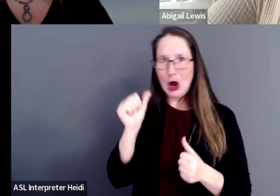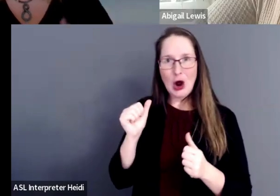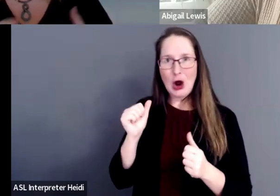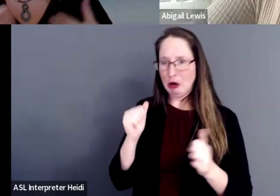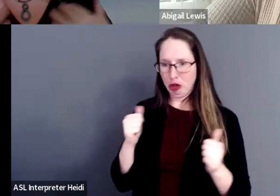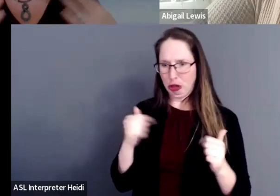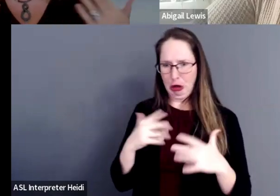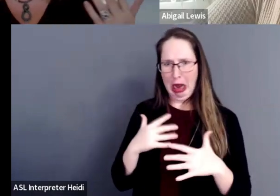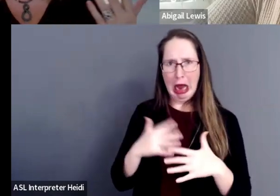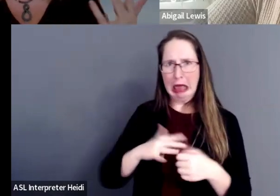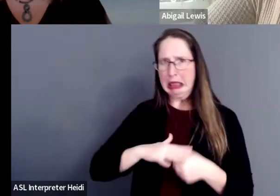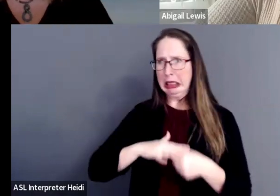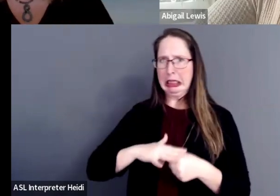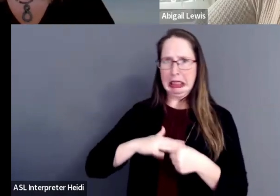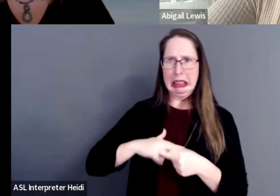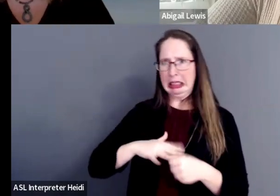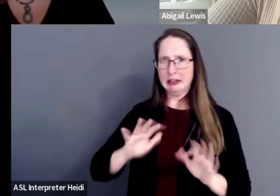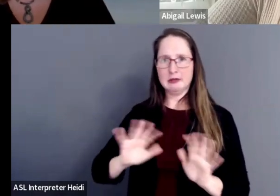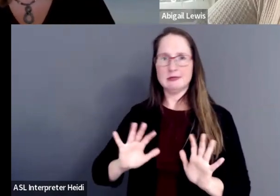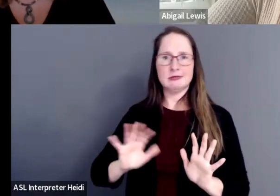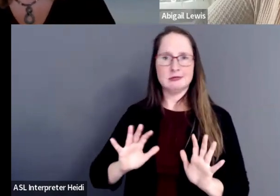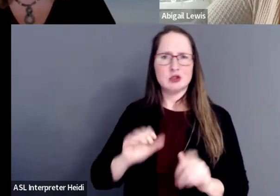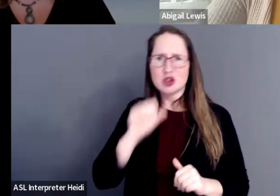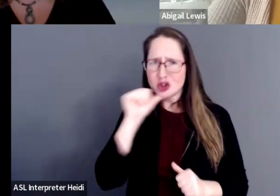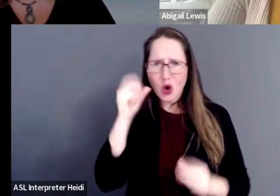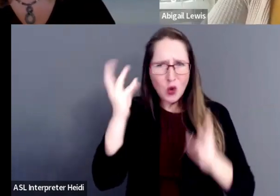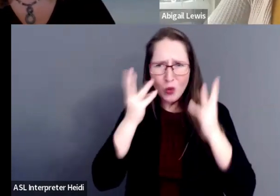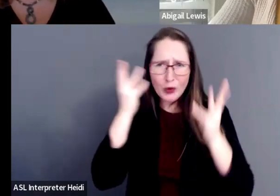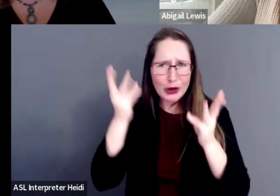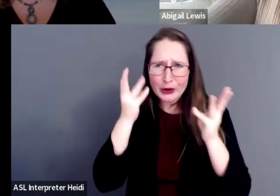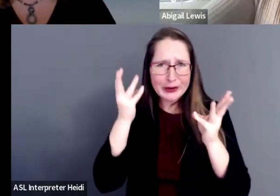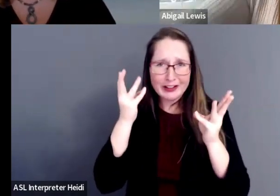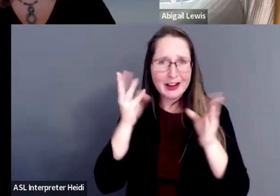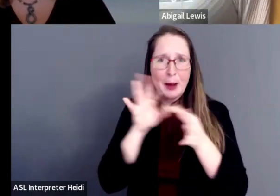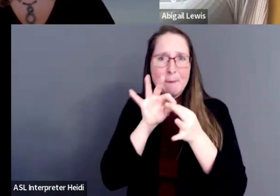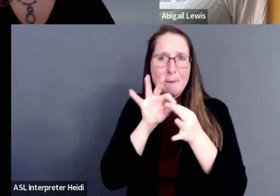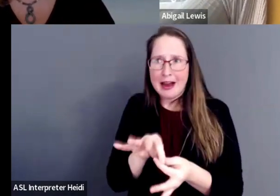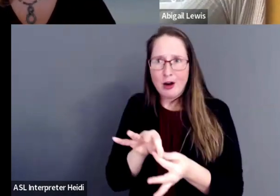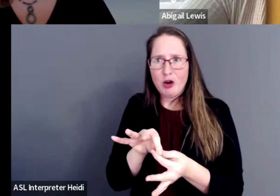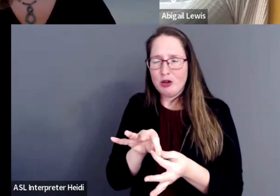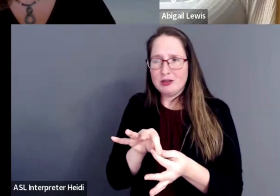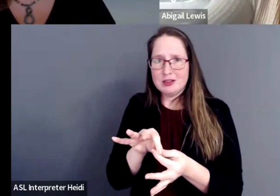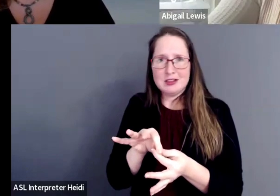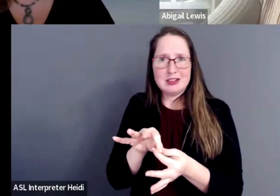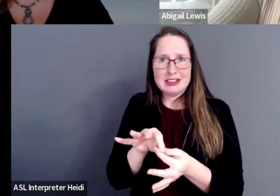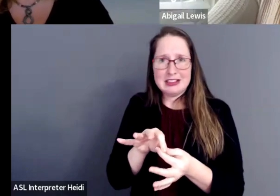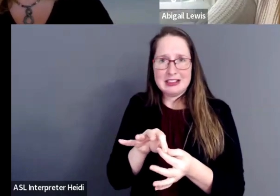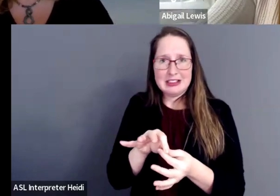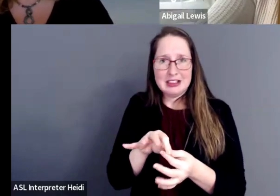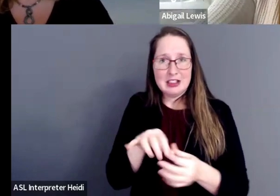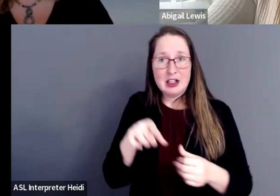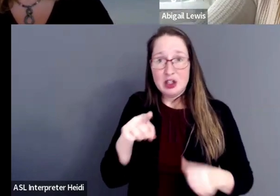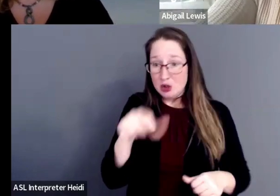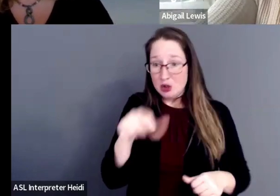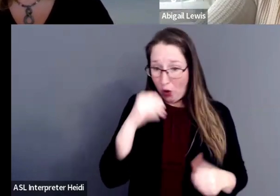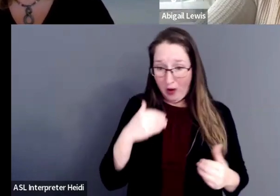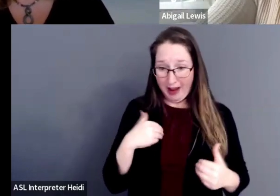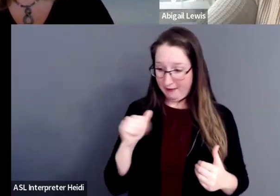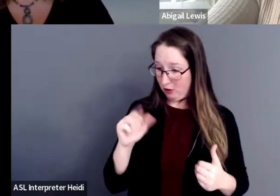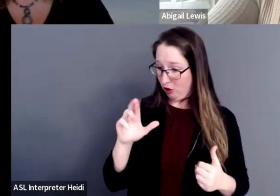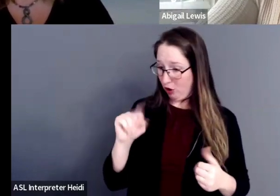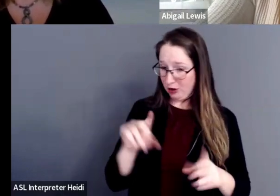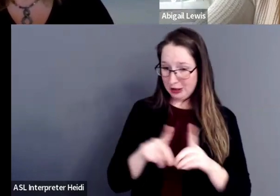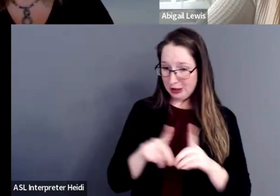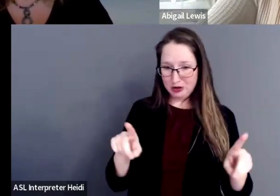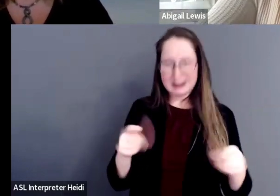do not be worried about the fact that if you do not have an art degree, you